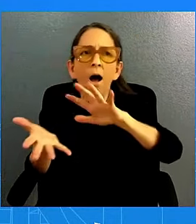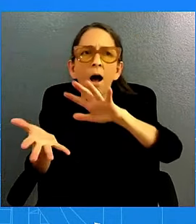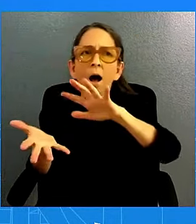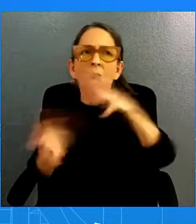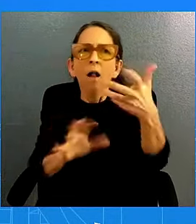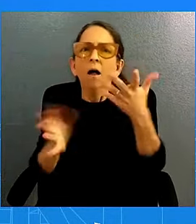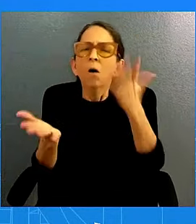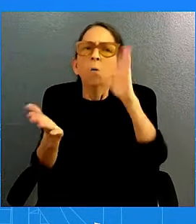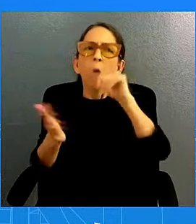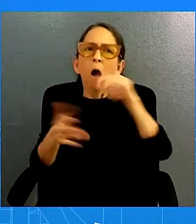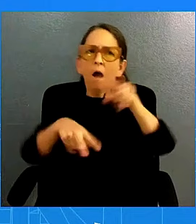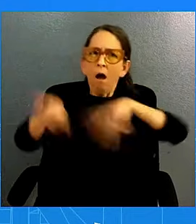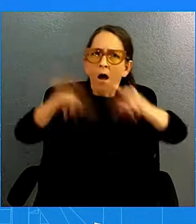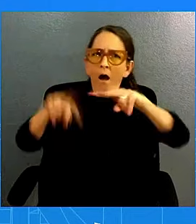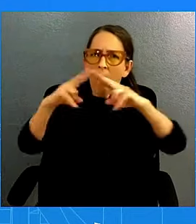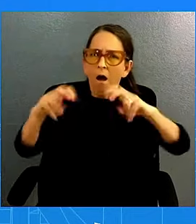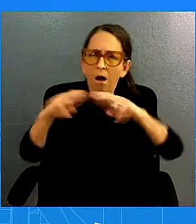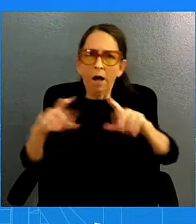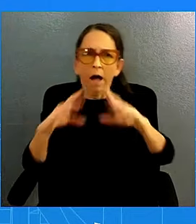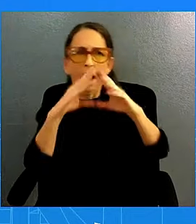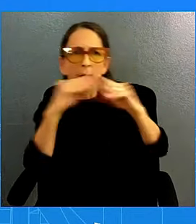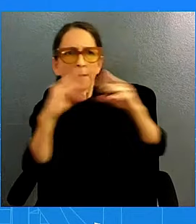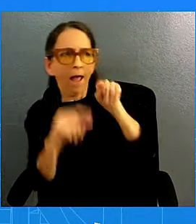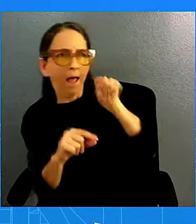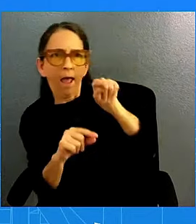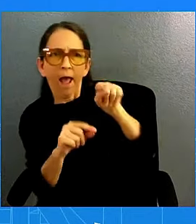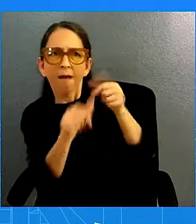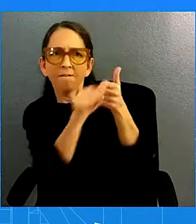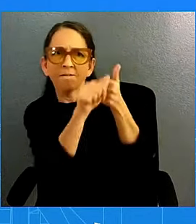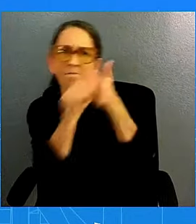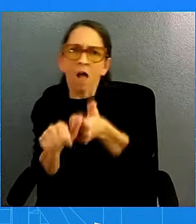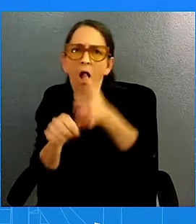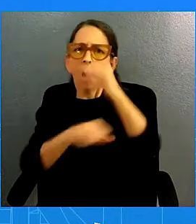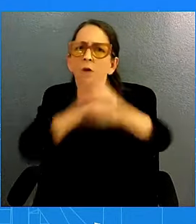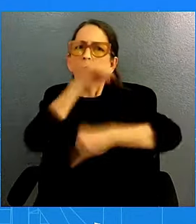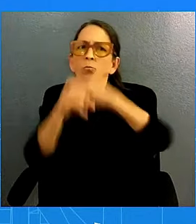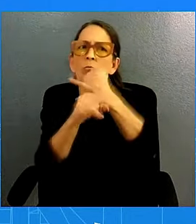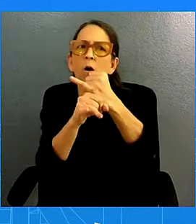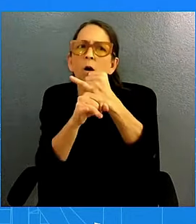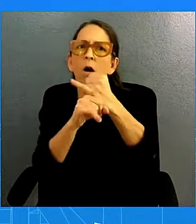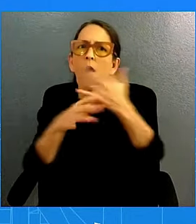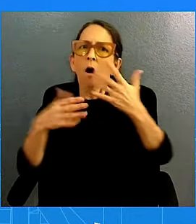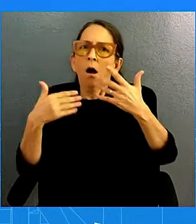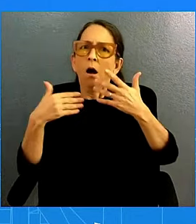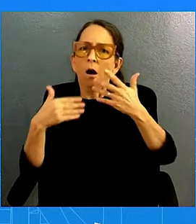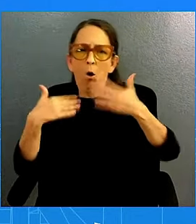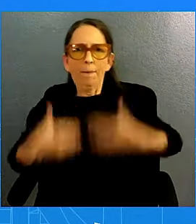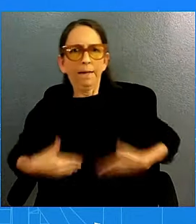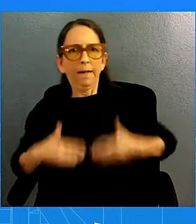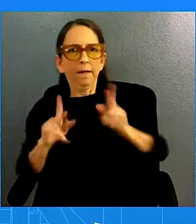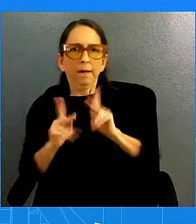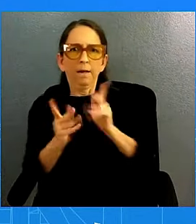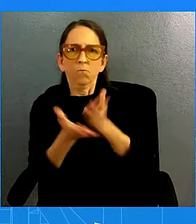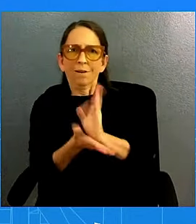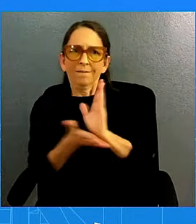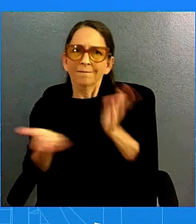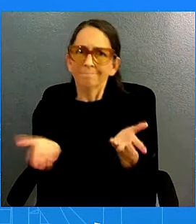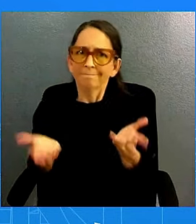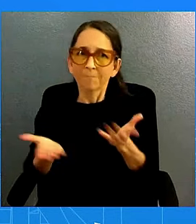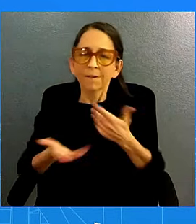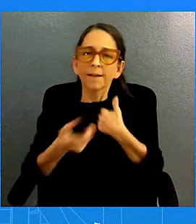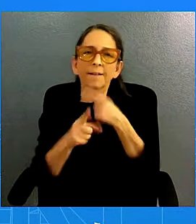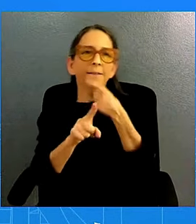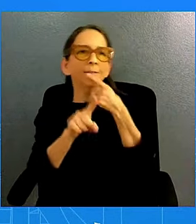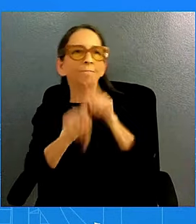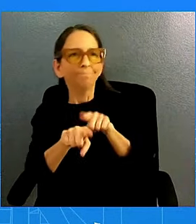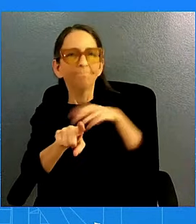are in accordance with international humanitarian law? I can appreciate that you all want answers to these questions, and you want them